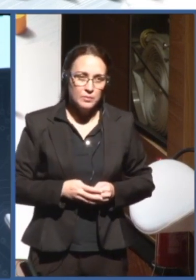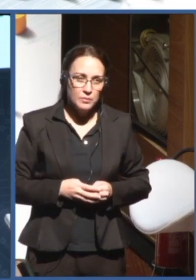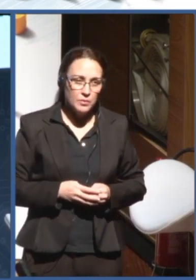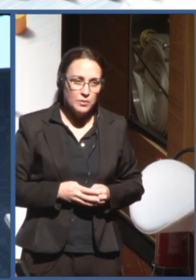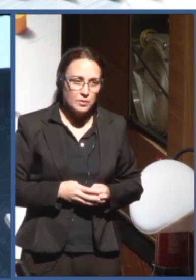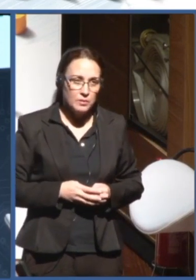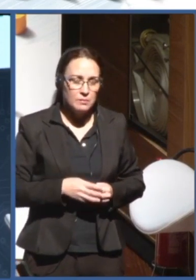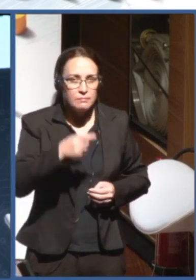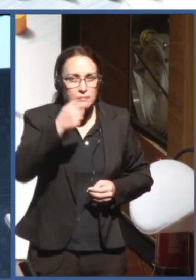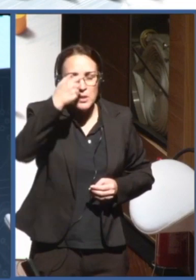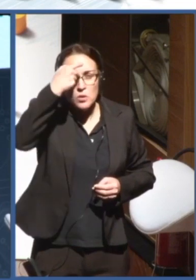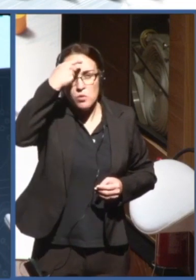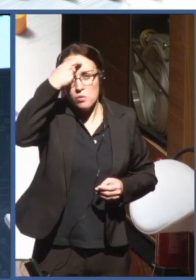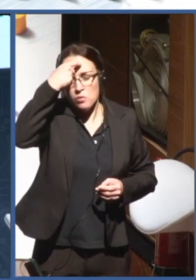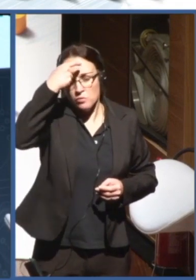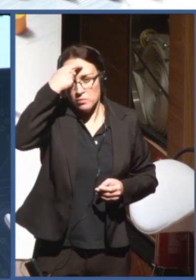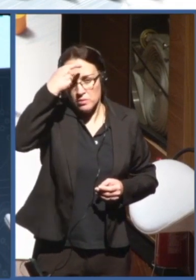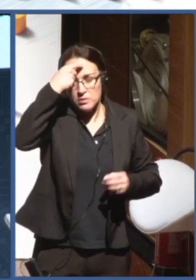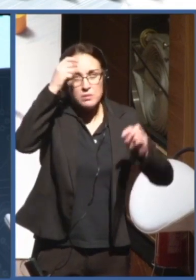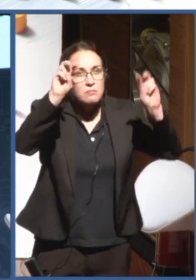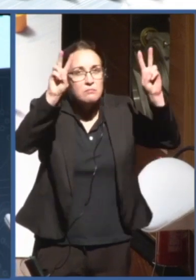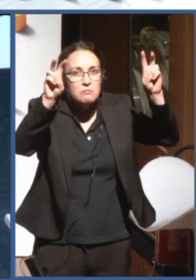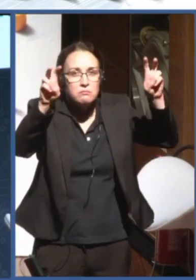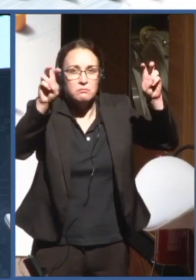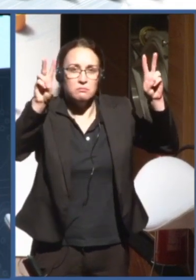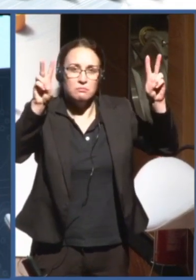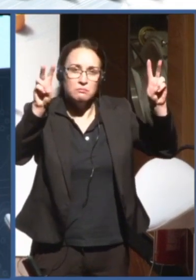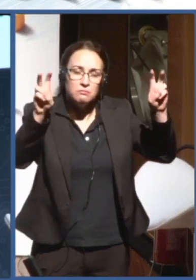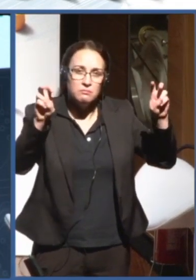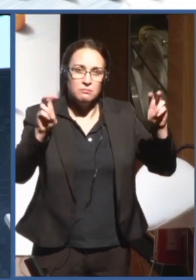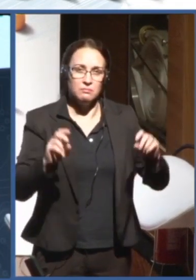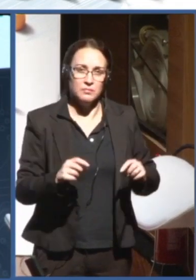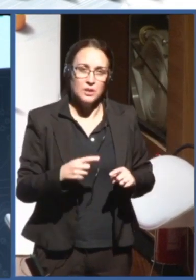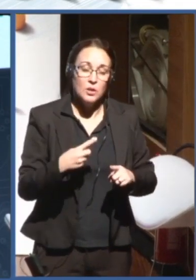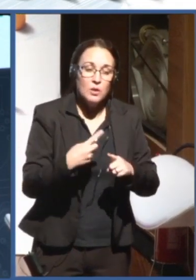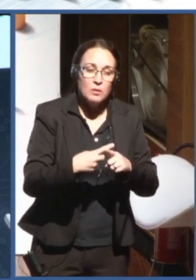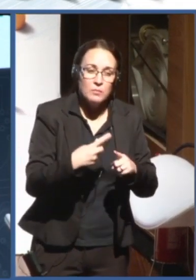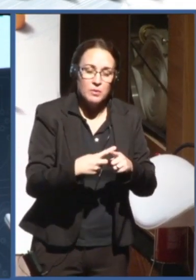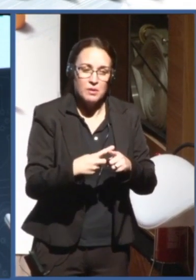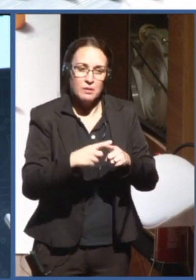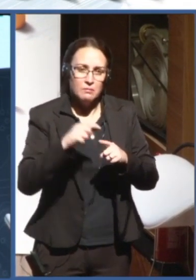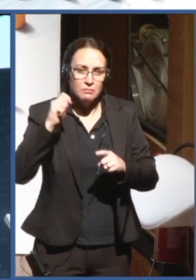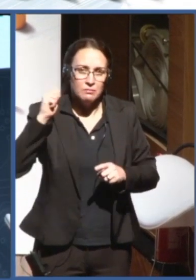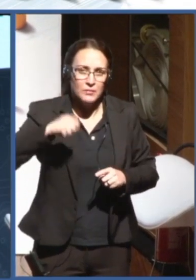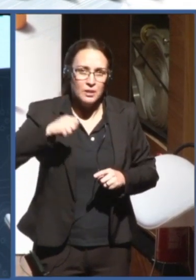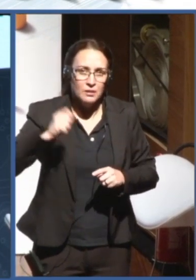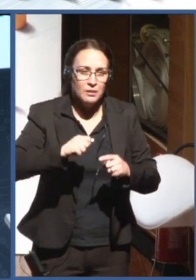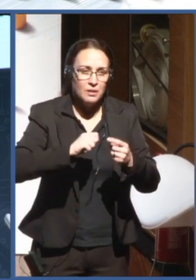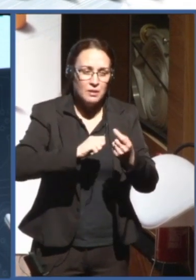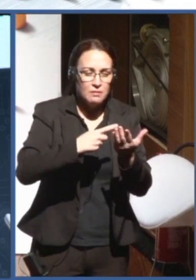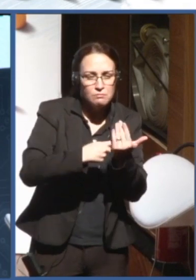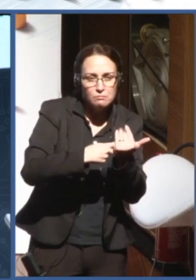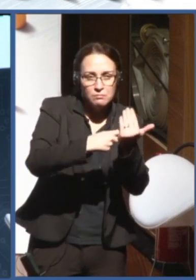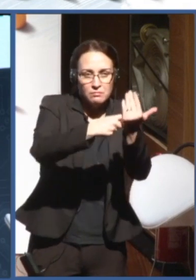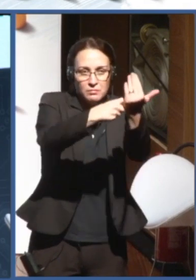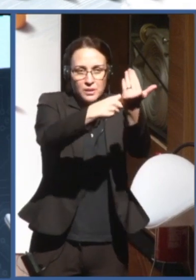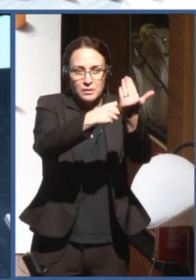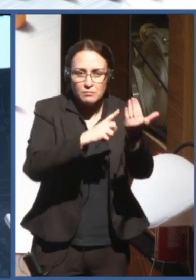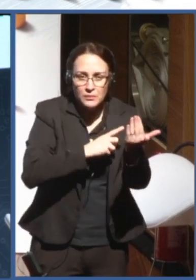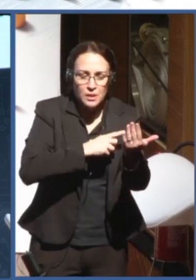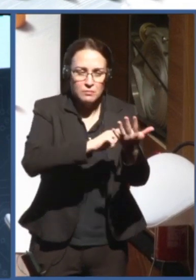are the permeability, the speed that these technologies are and the implications of profound transformation that they are having